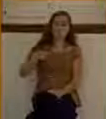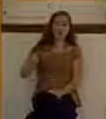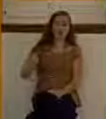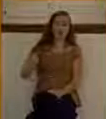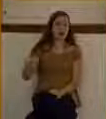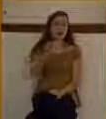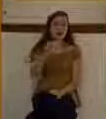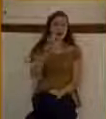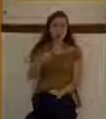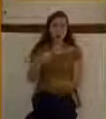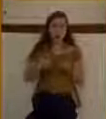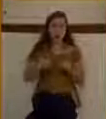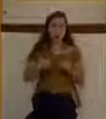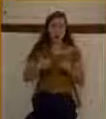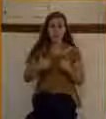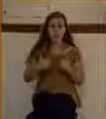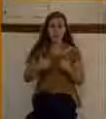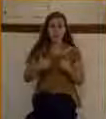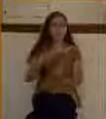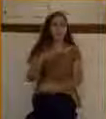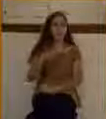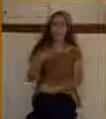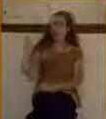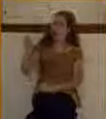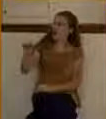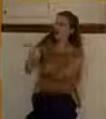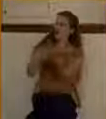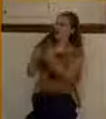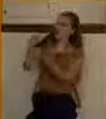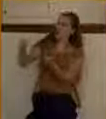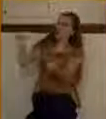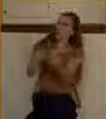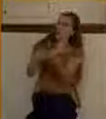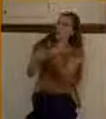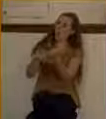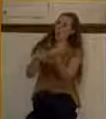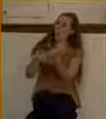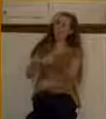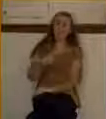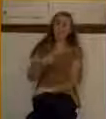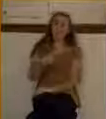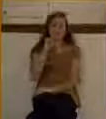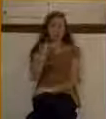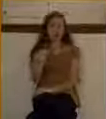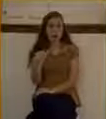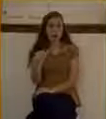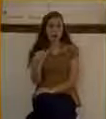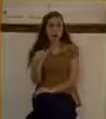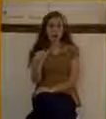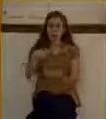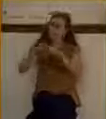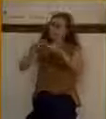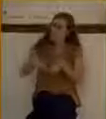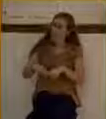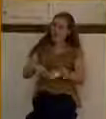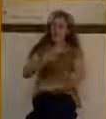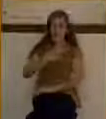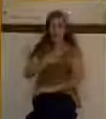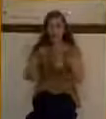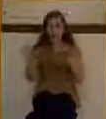He's not coming with a you-ow-me type attitude to Jesus. He doesn't come based on merit at all.